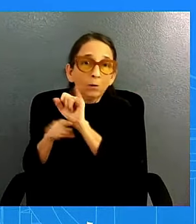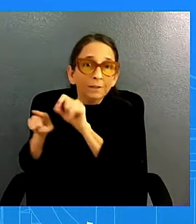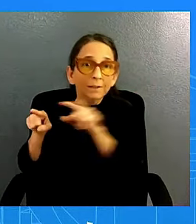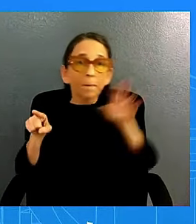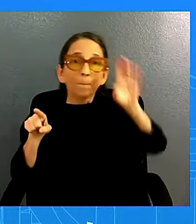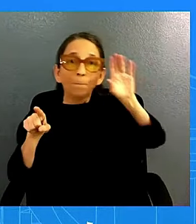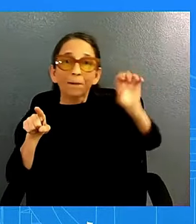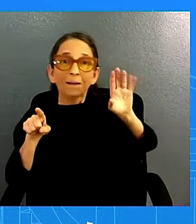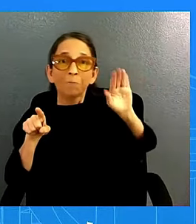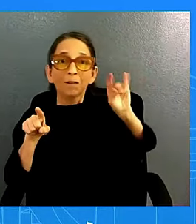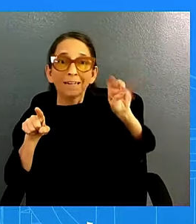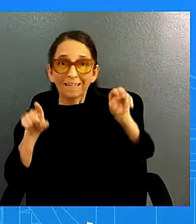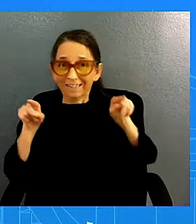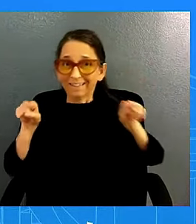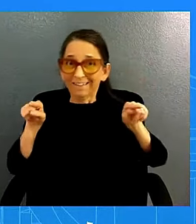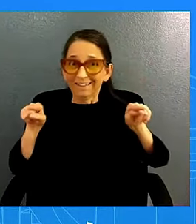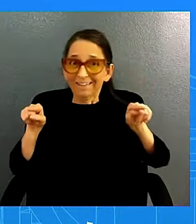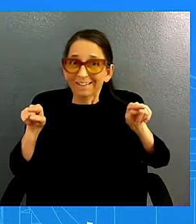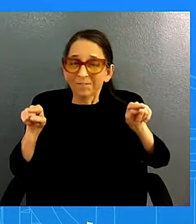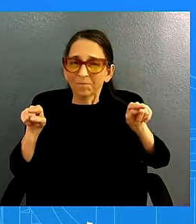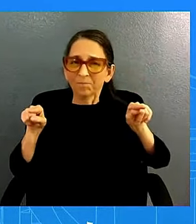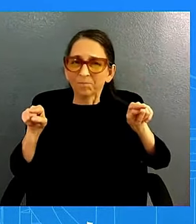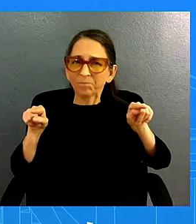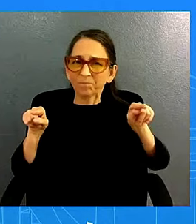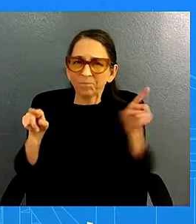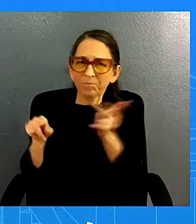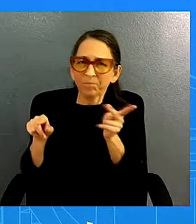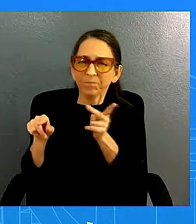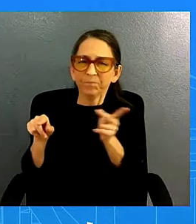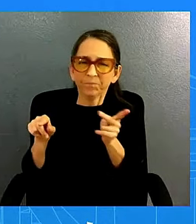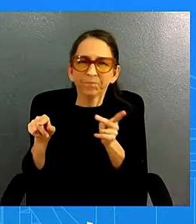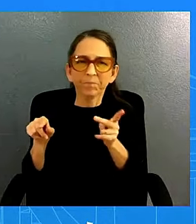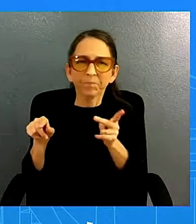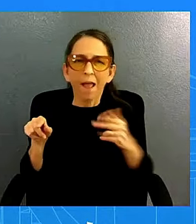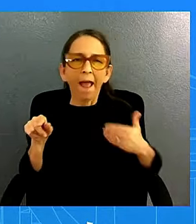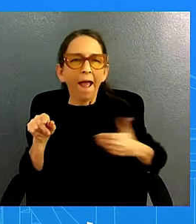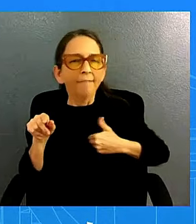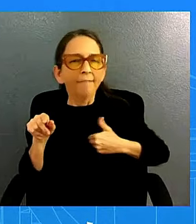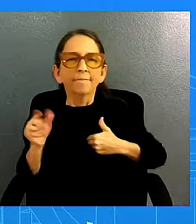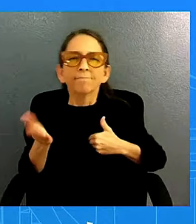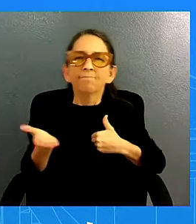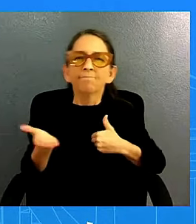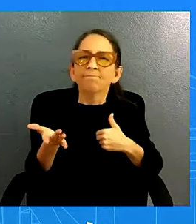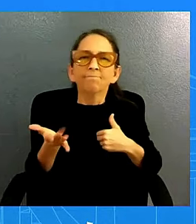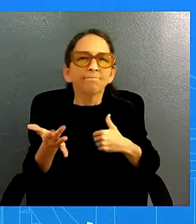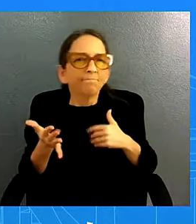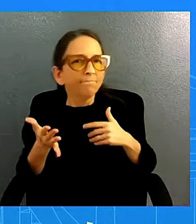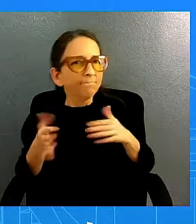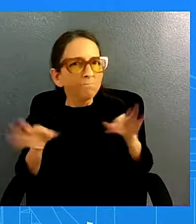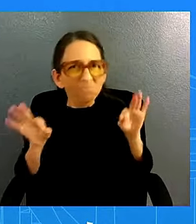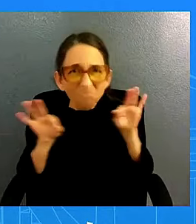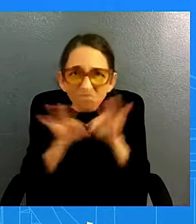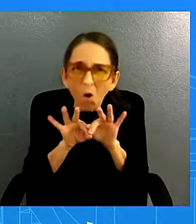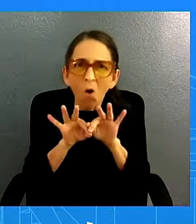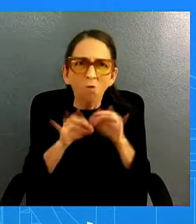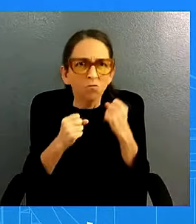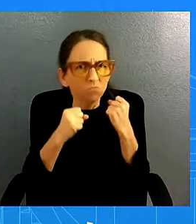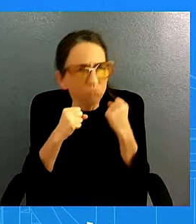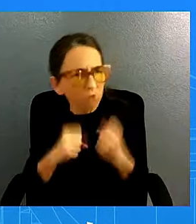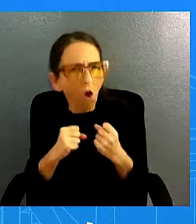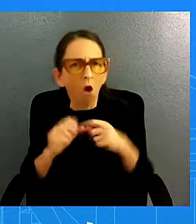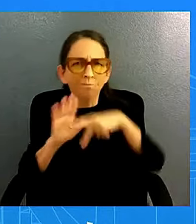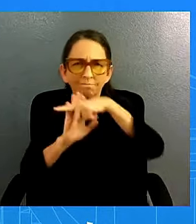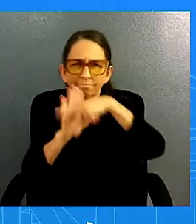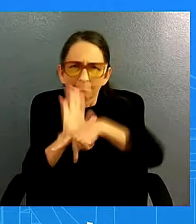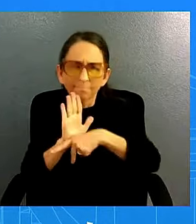uh important and some of in many cases tried and true policy measures that would help reduce that shortfall expanding the low